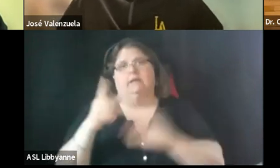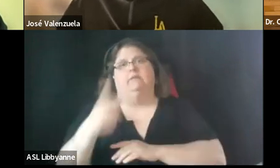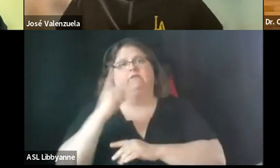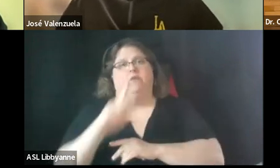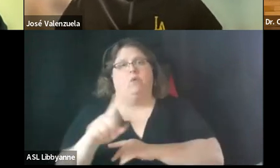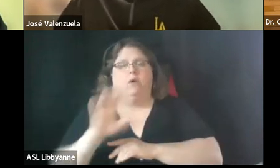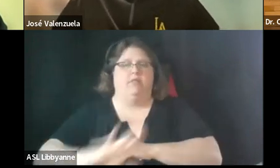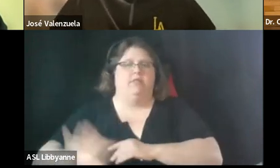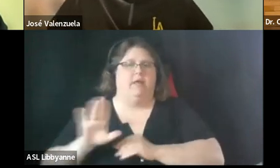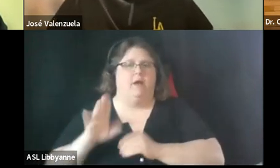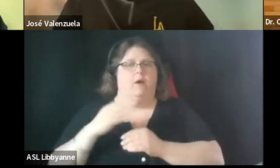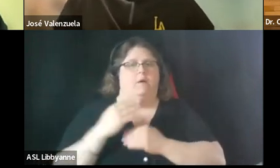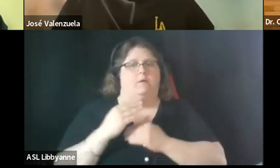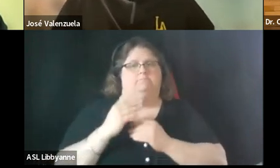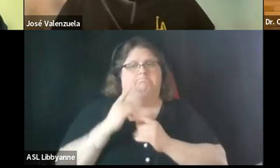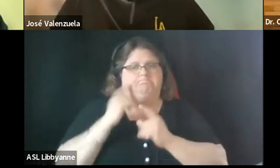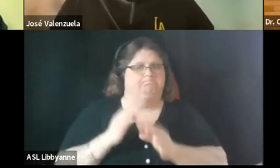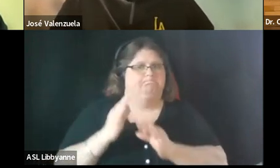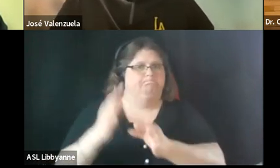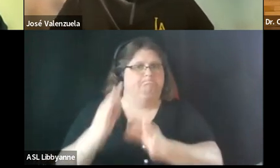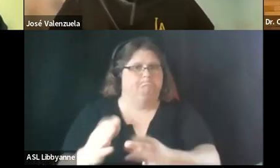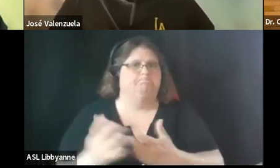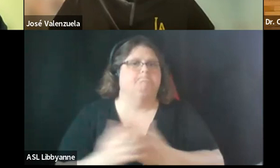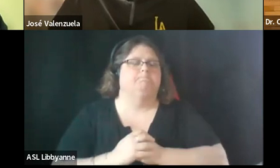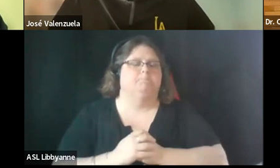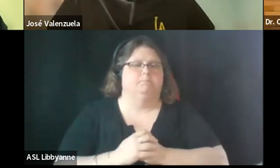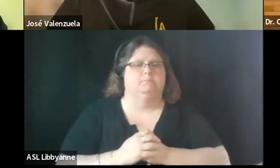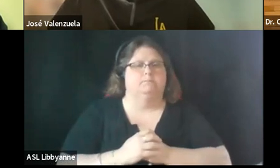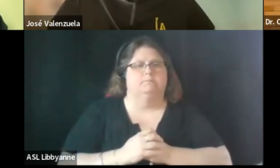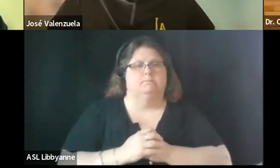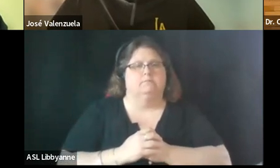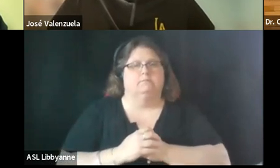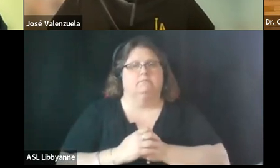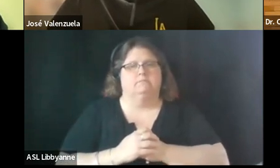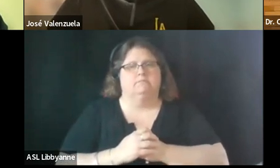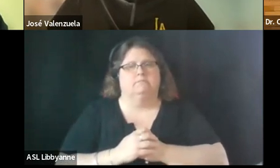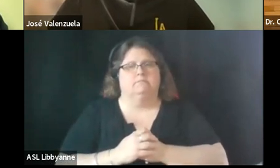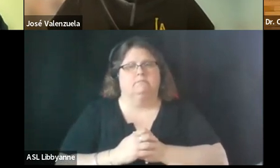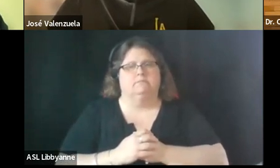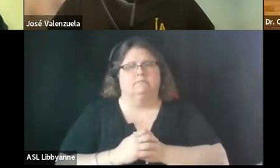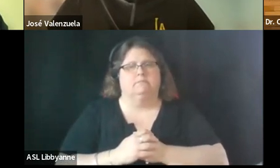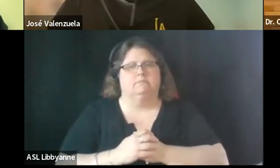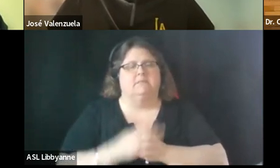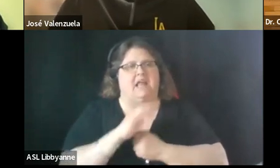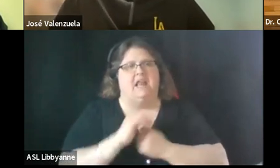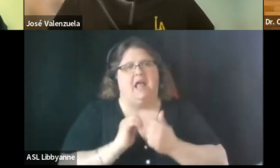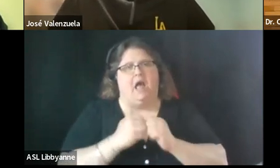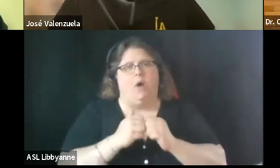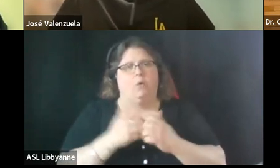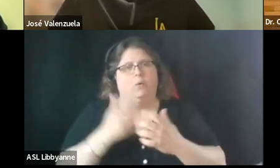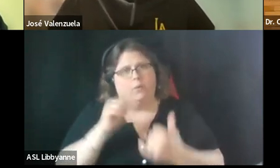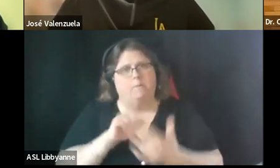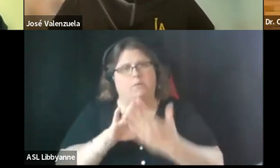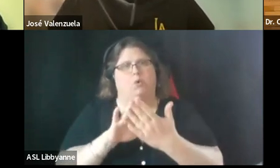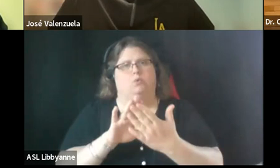their planning their decision making and the way that they um they would want to um shape their early